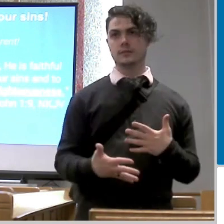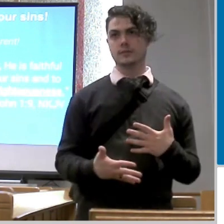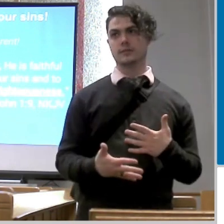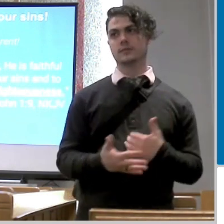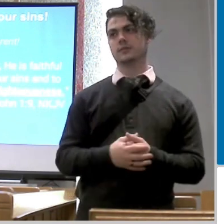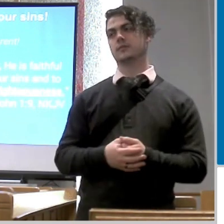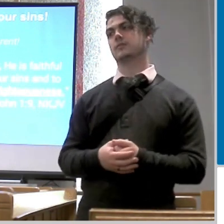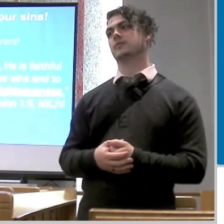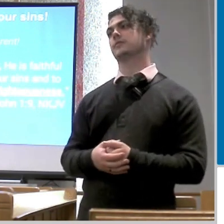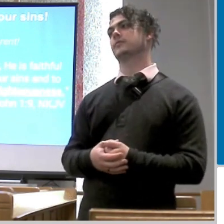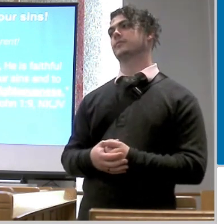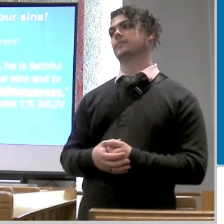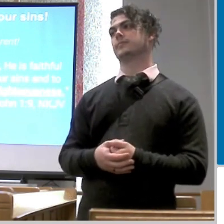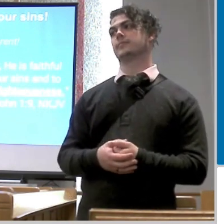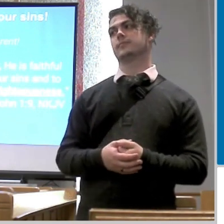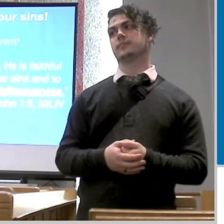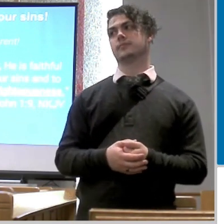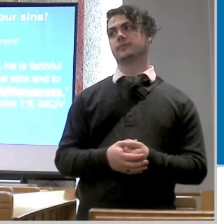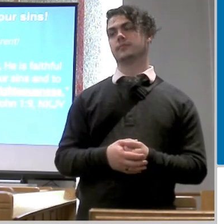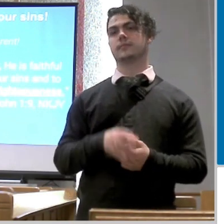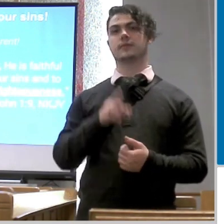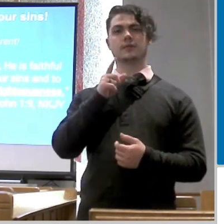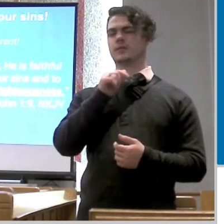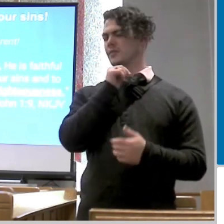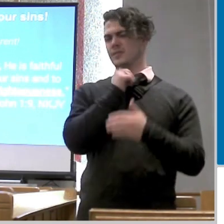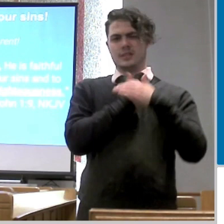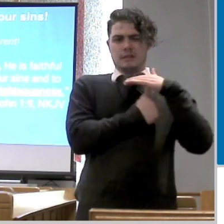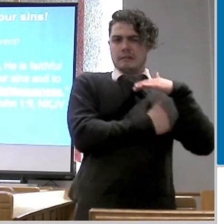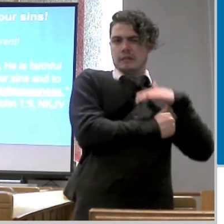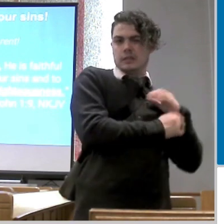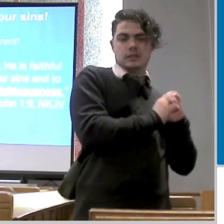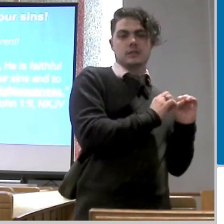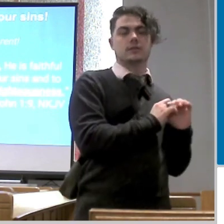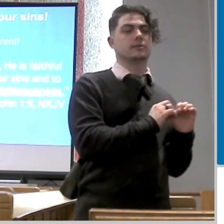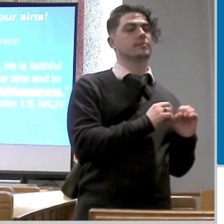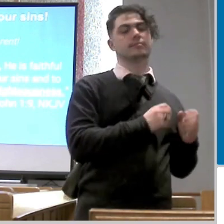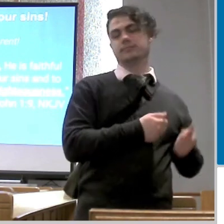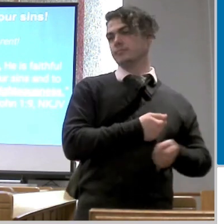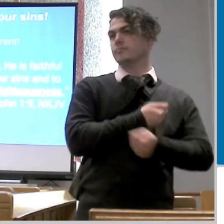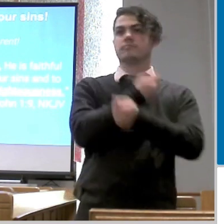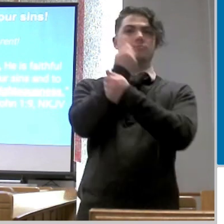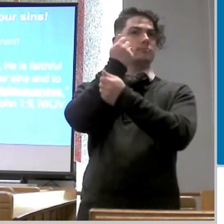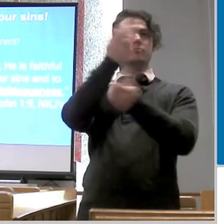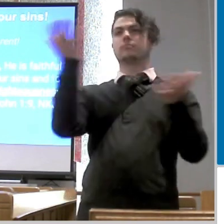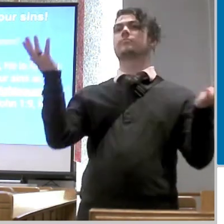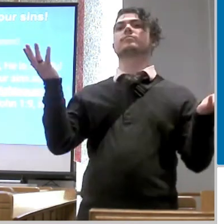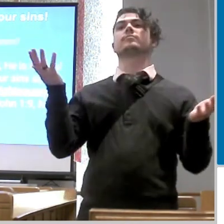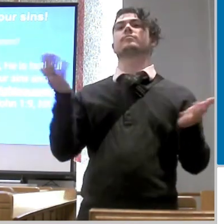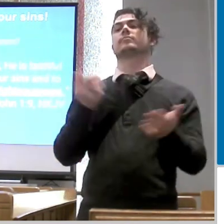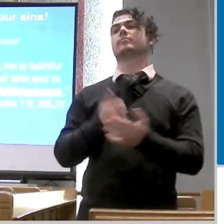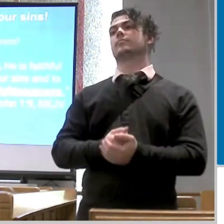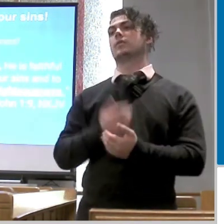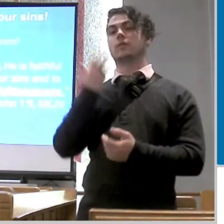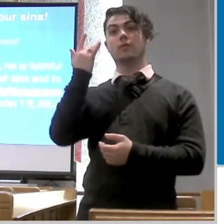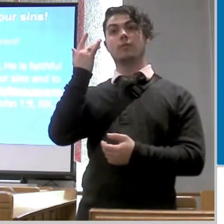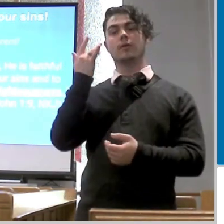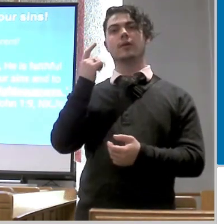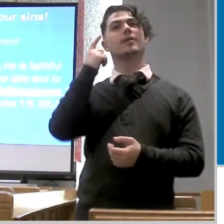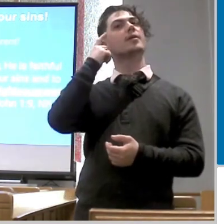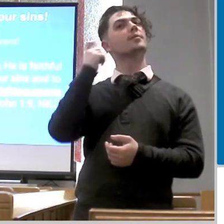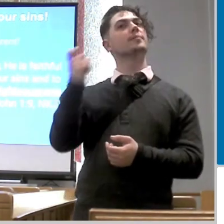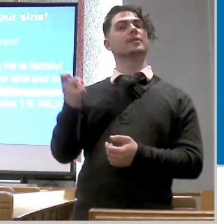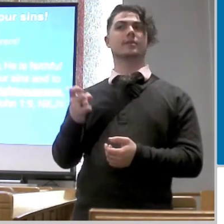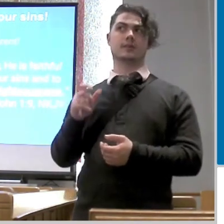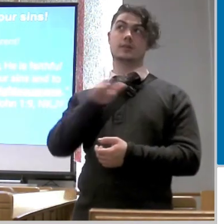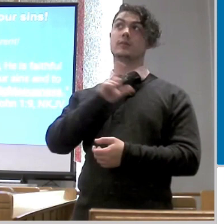confession to a whole nother level because you know what i'm not hiding anything i'm putting everything out there and the reason why i'm doing that is because i'm confident